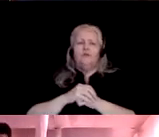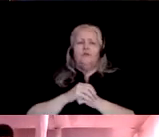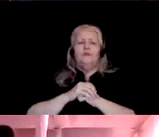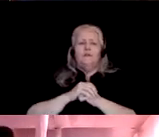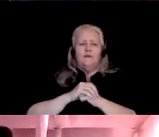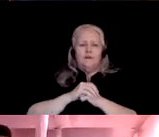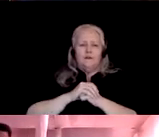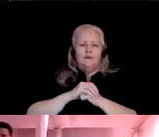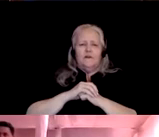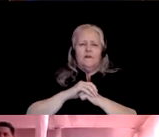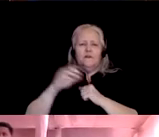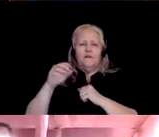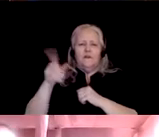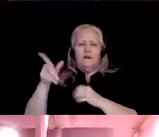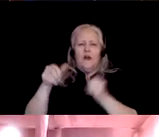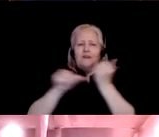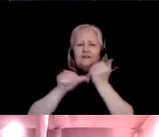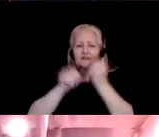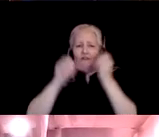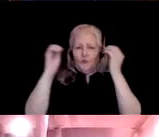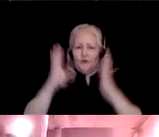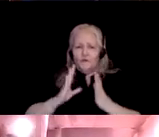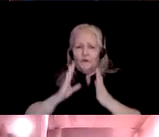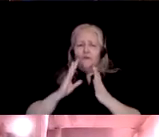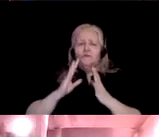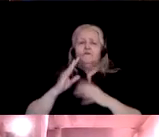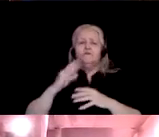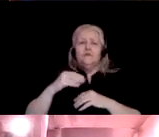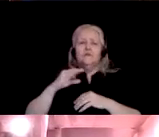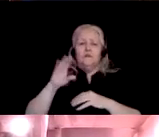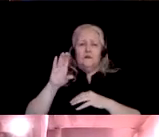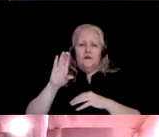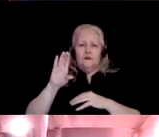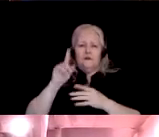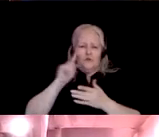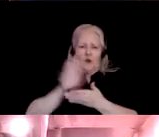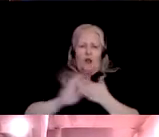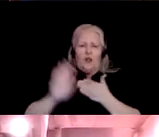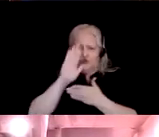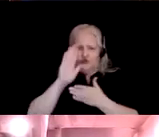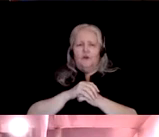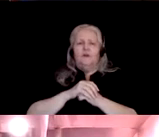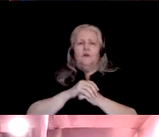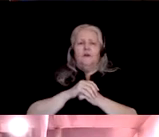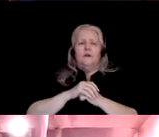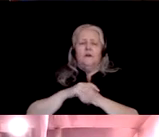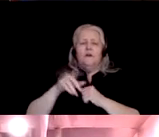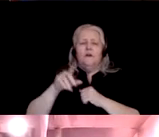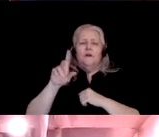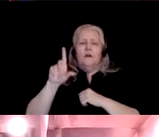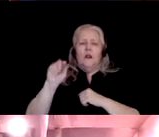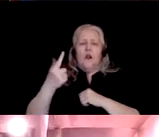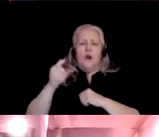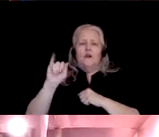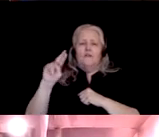Katerpi, Assistant Professor, Depu Government College. Also, Mr. Longsing Bay, who was